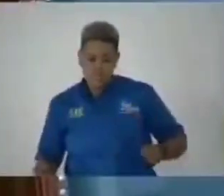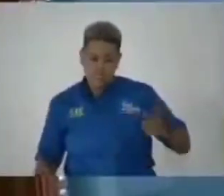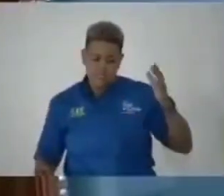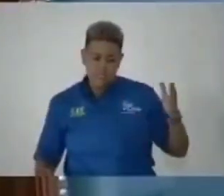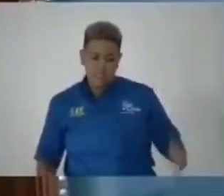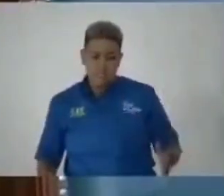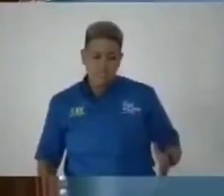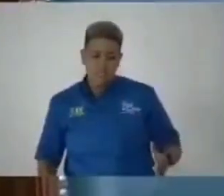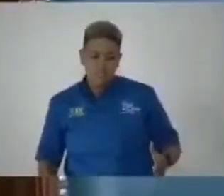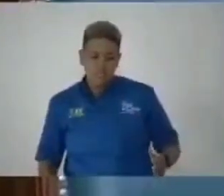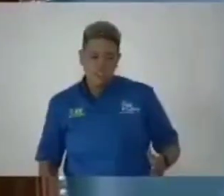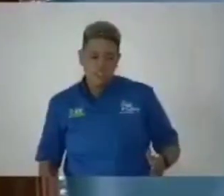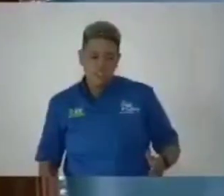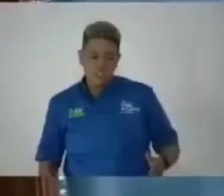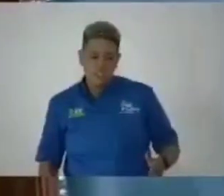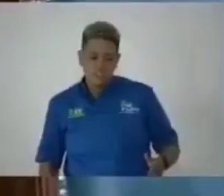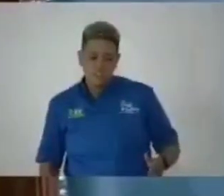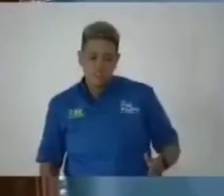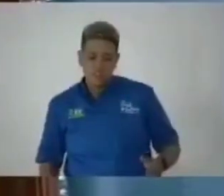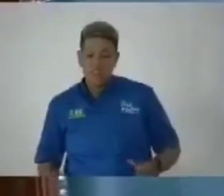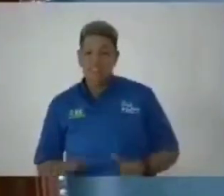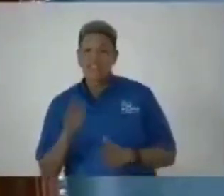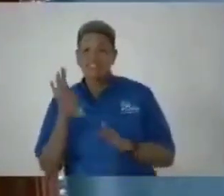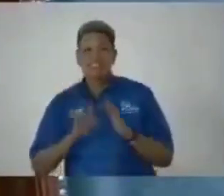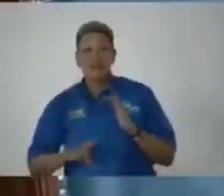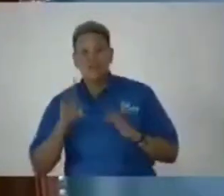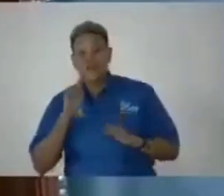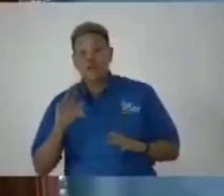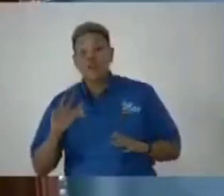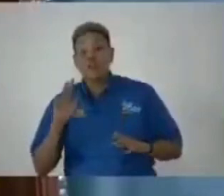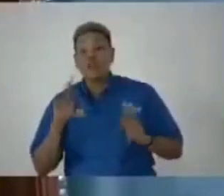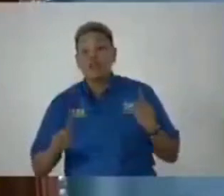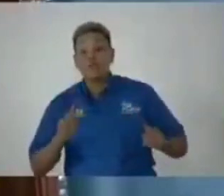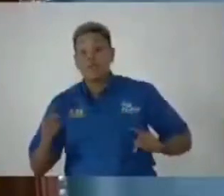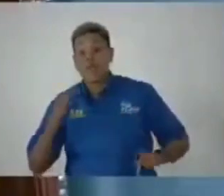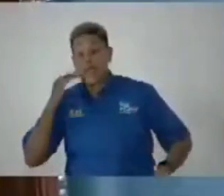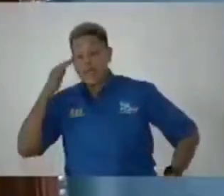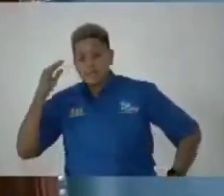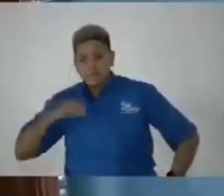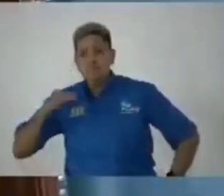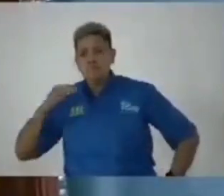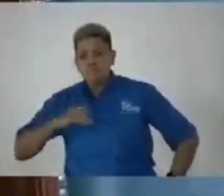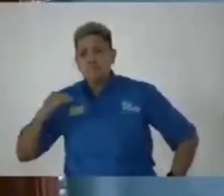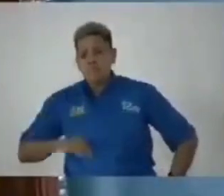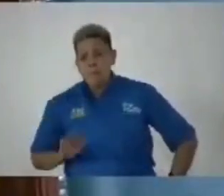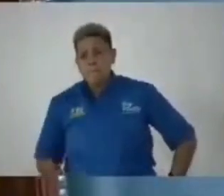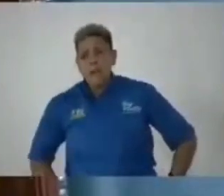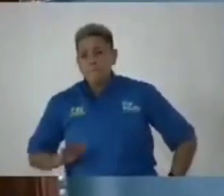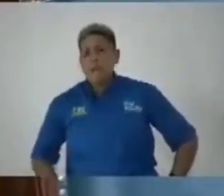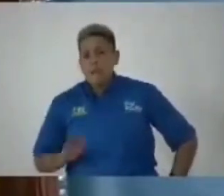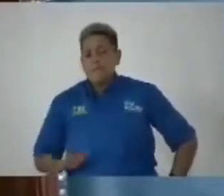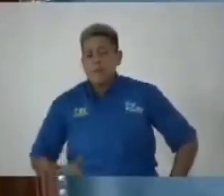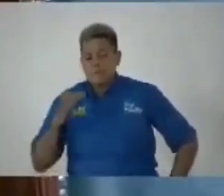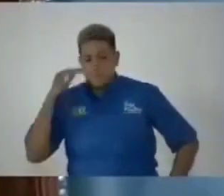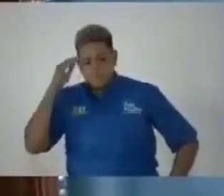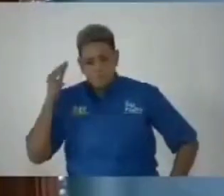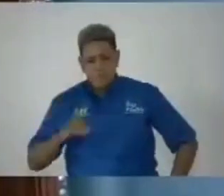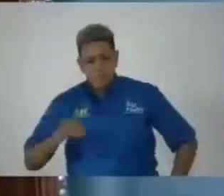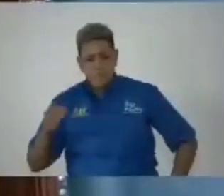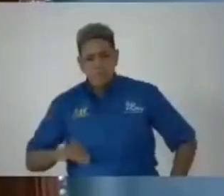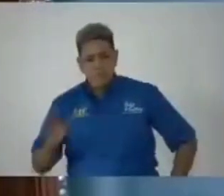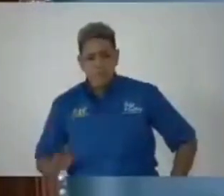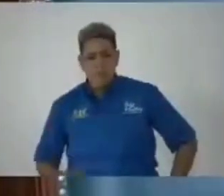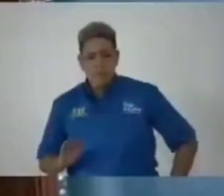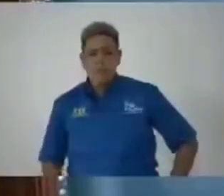that side barring three persons were shaking and hitting their desks in agreement.